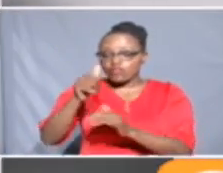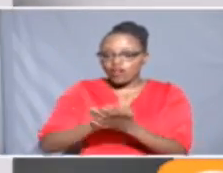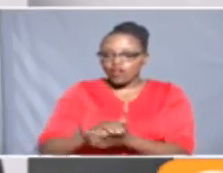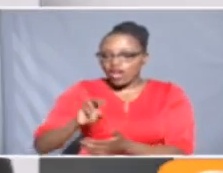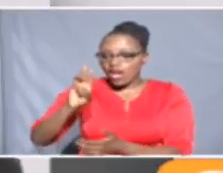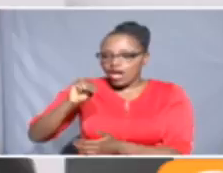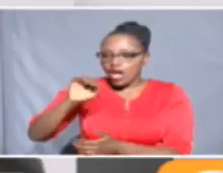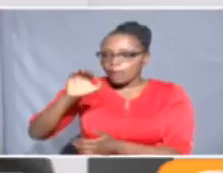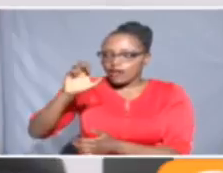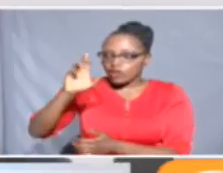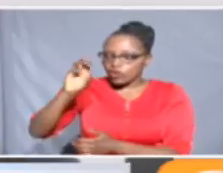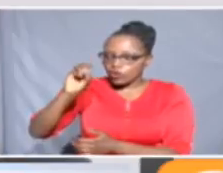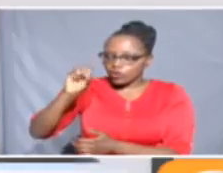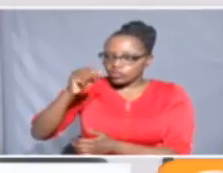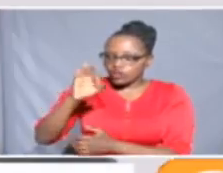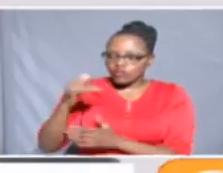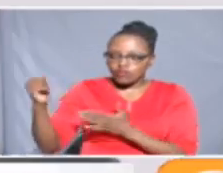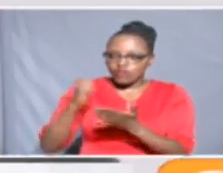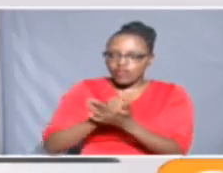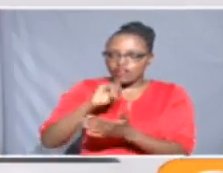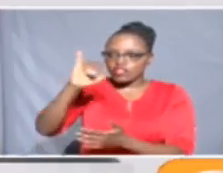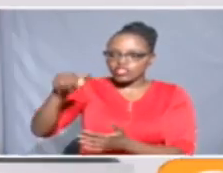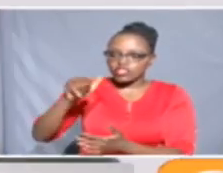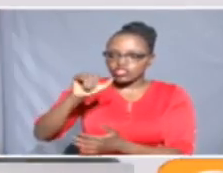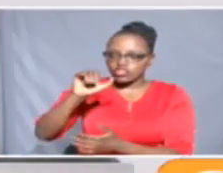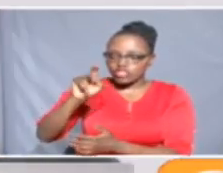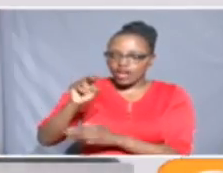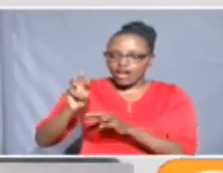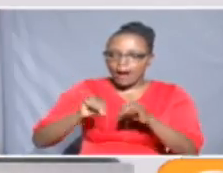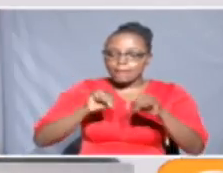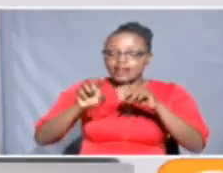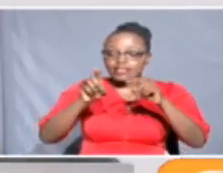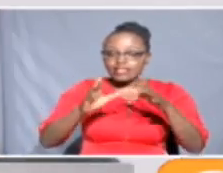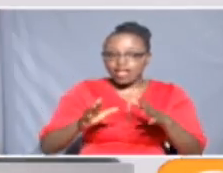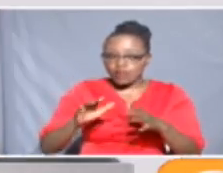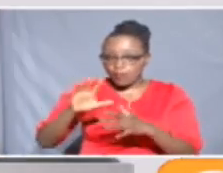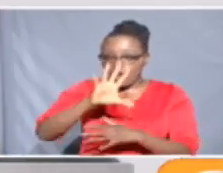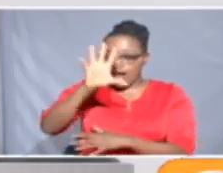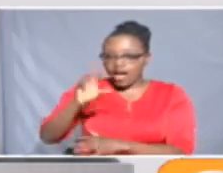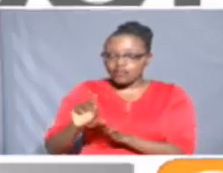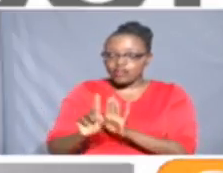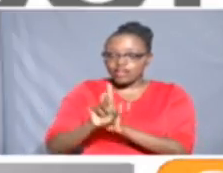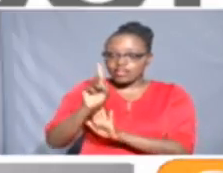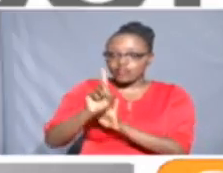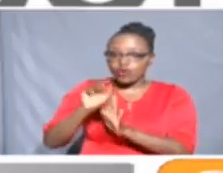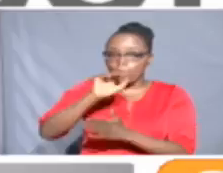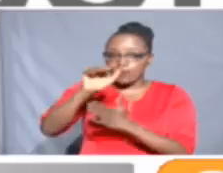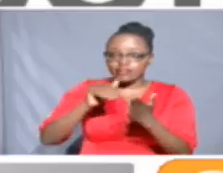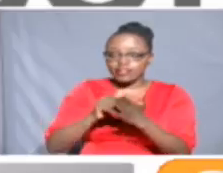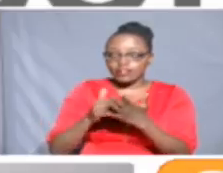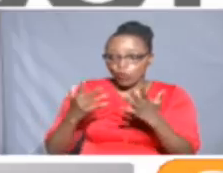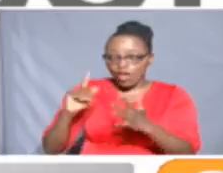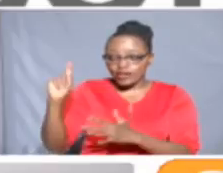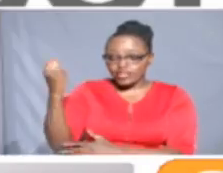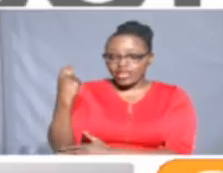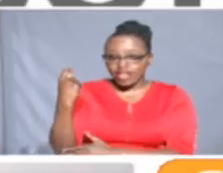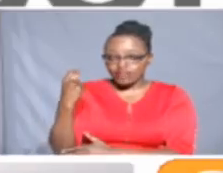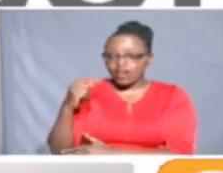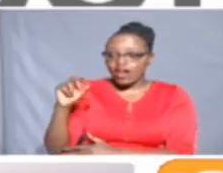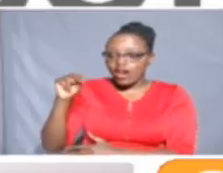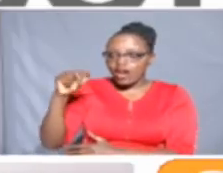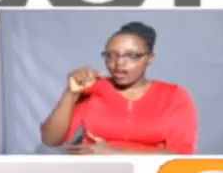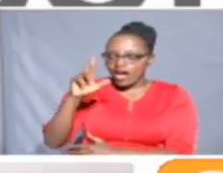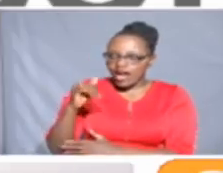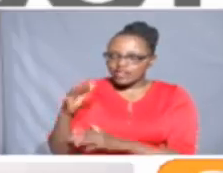Microsoft Africa has appointed Jack Ngare as the managing director of its African Development Center in Kenya. Ngare